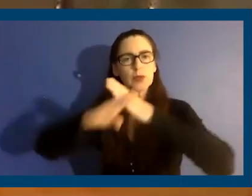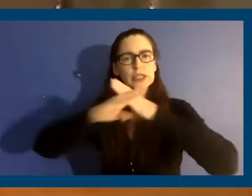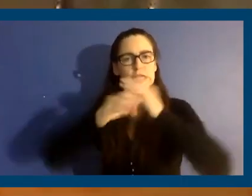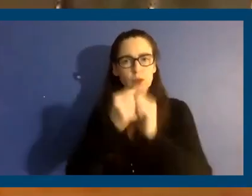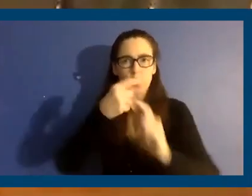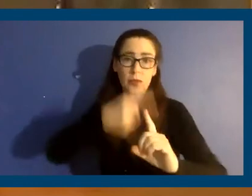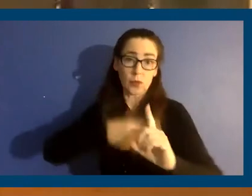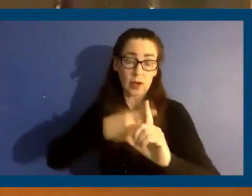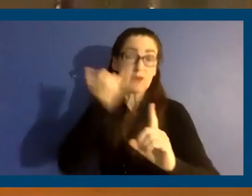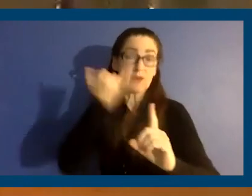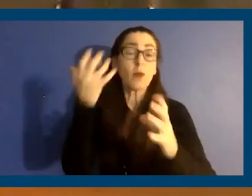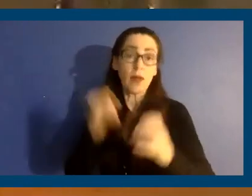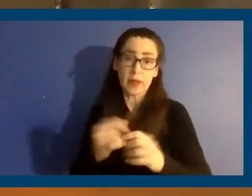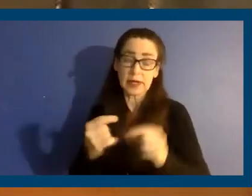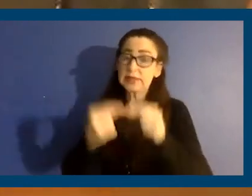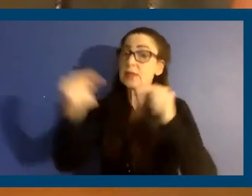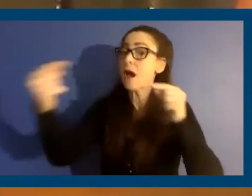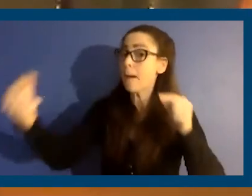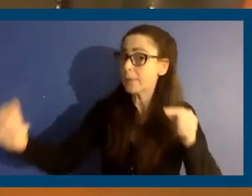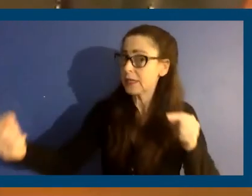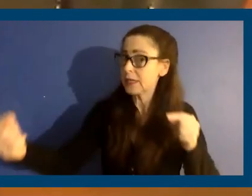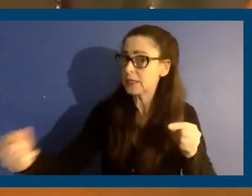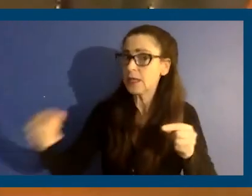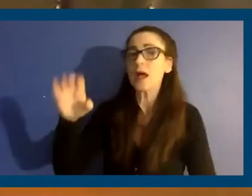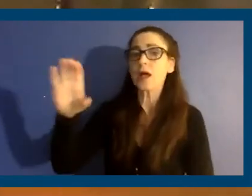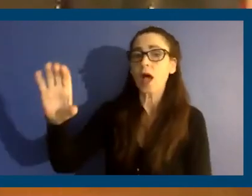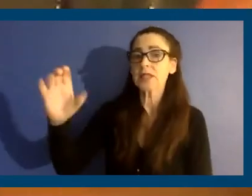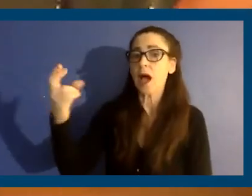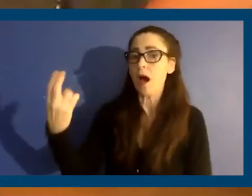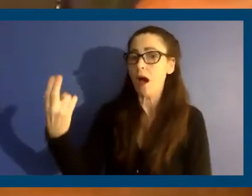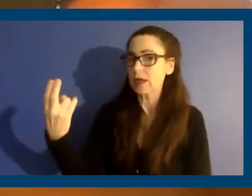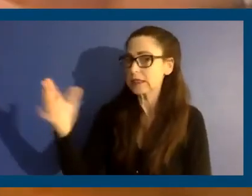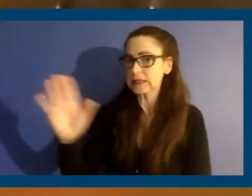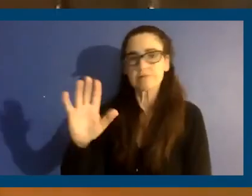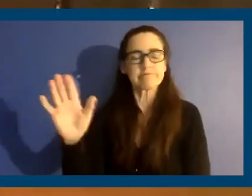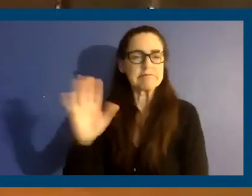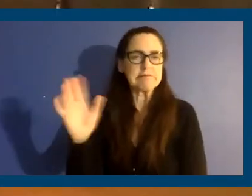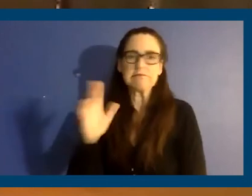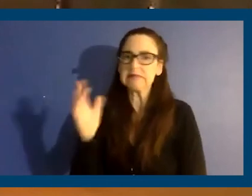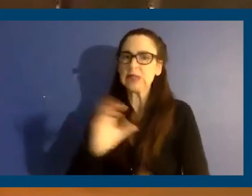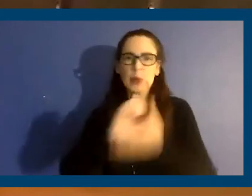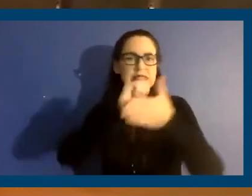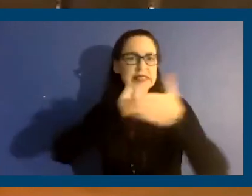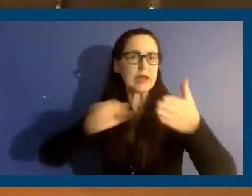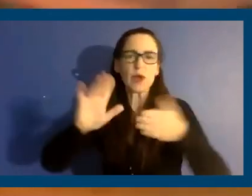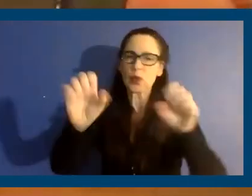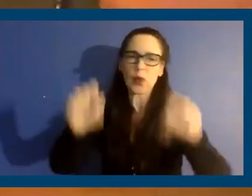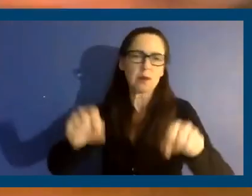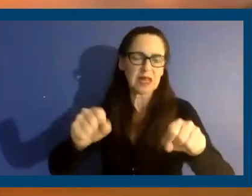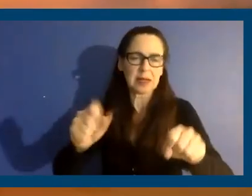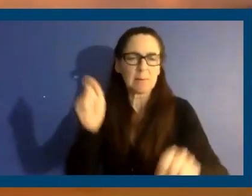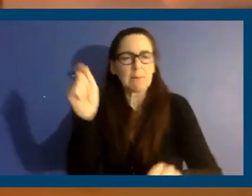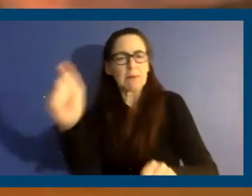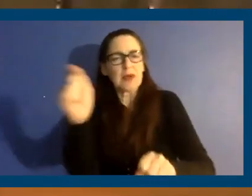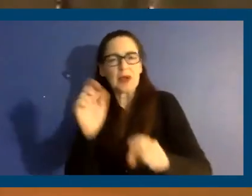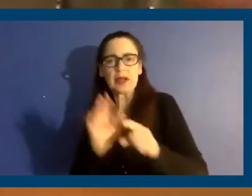they wish to do so. So it's quite the opposite of Casa Hawkins, because Casa Hawkins said, we're taking away your ability, period. Universal